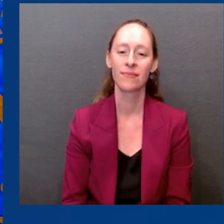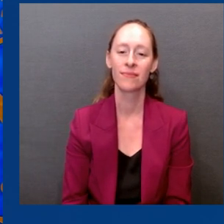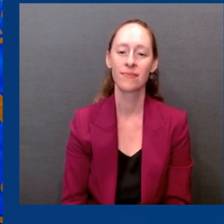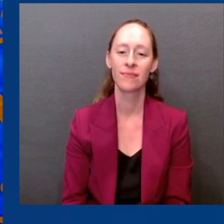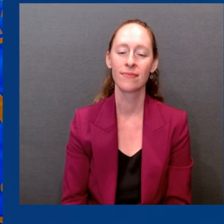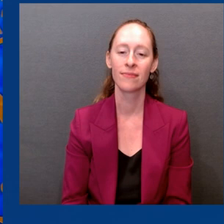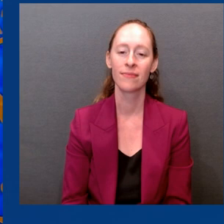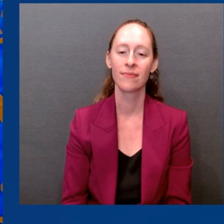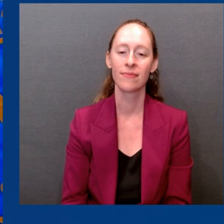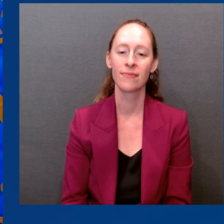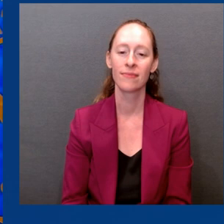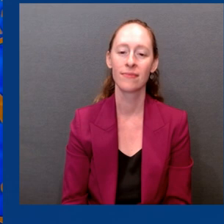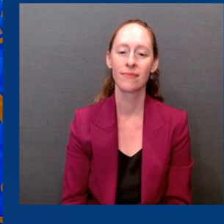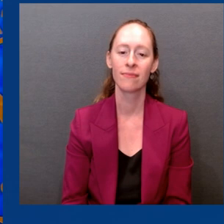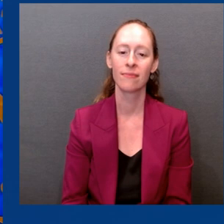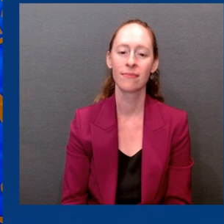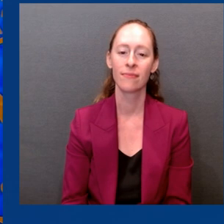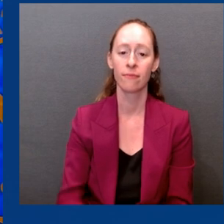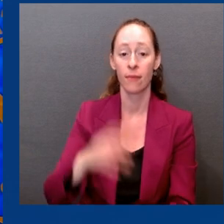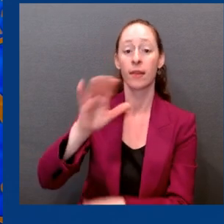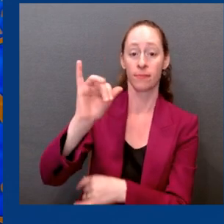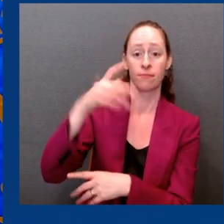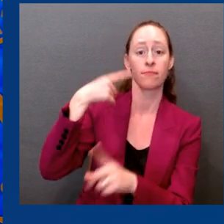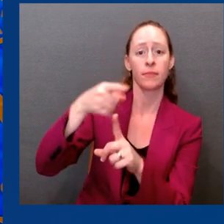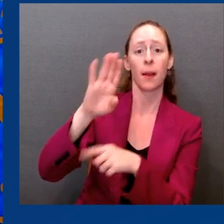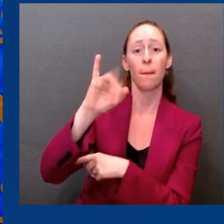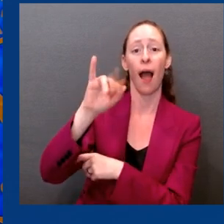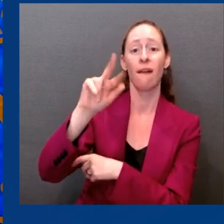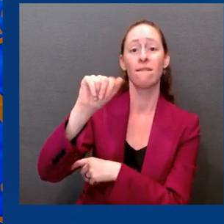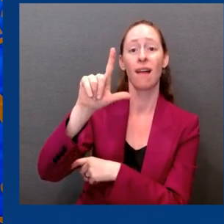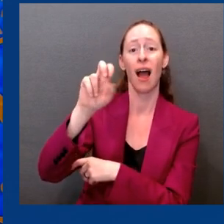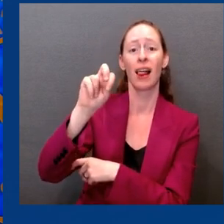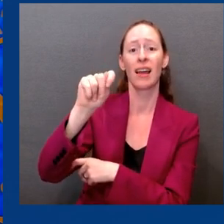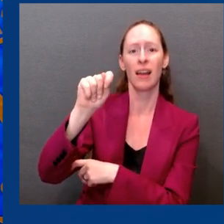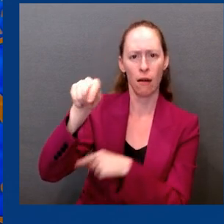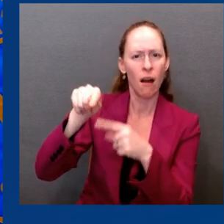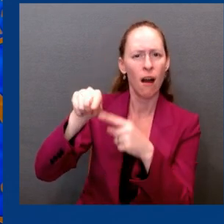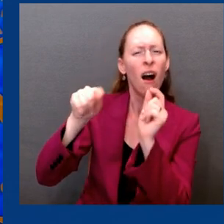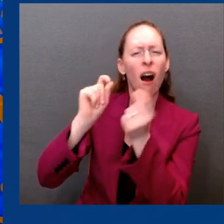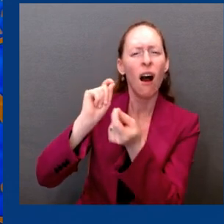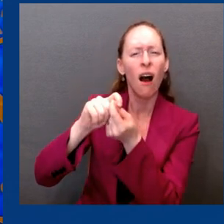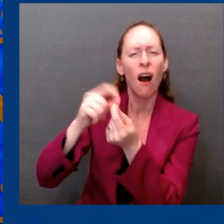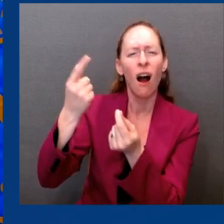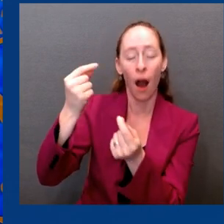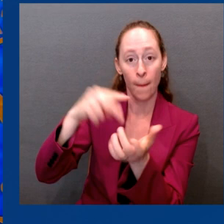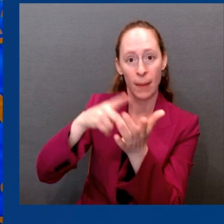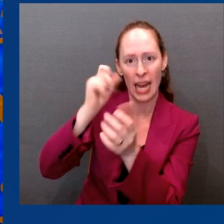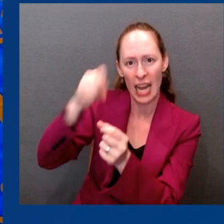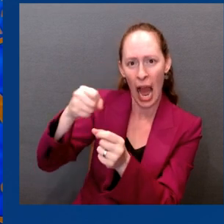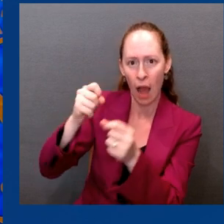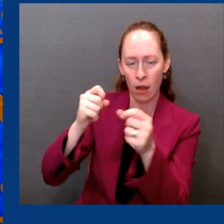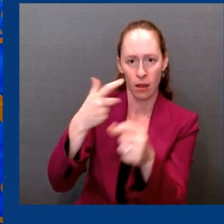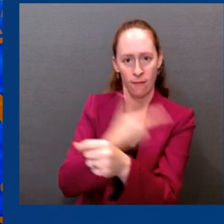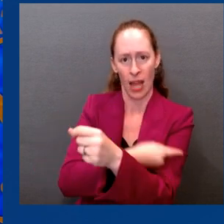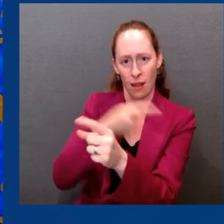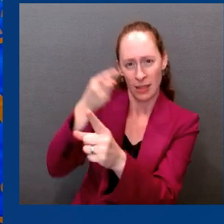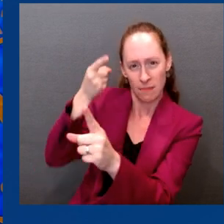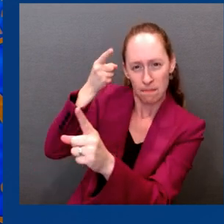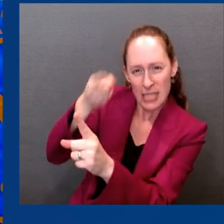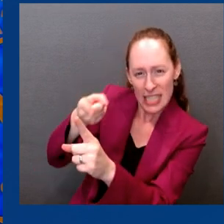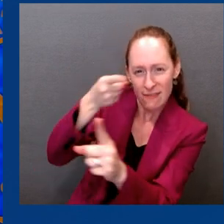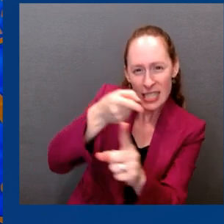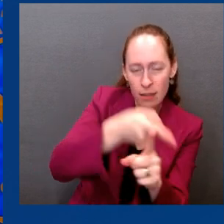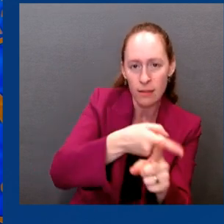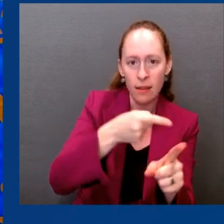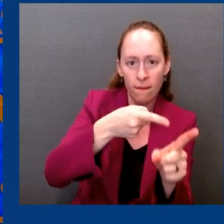Regarding effectiveness, data from the pivotal COVID-19 mRNA vaccine efficacy trials in